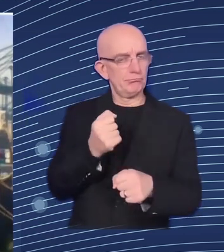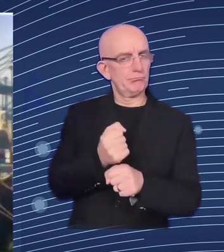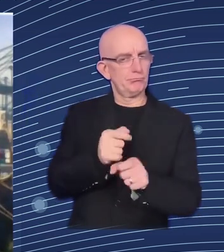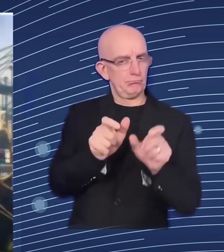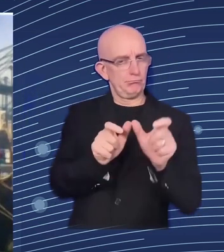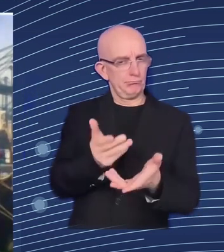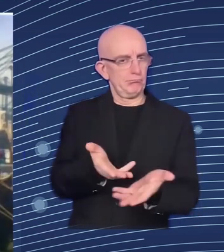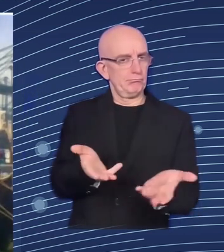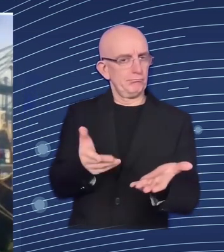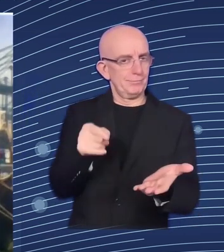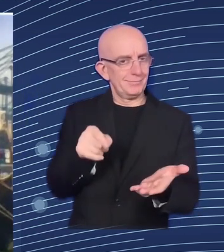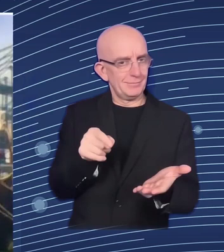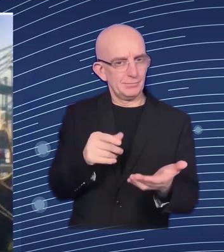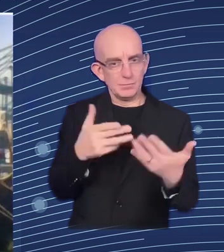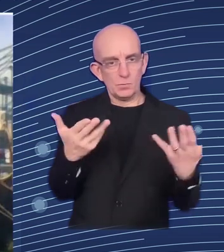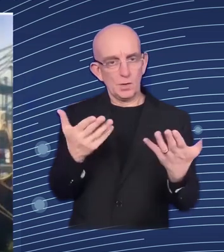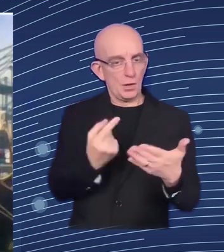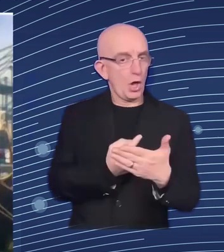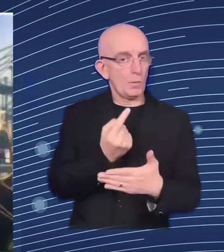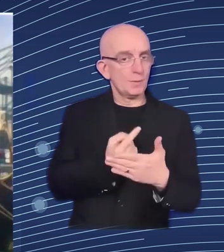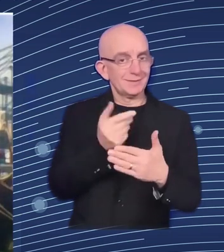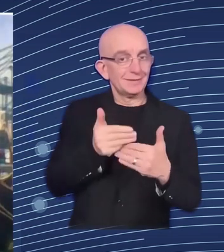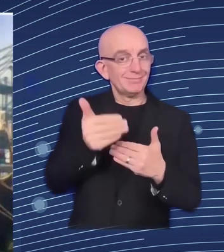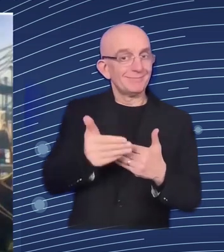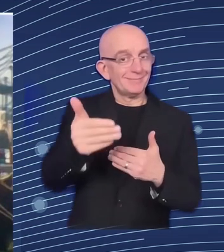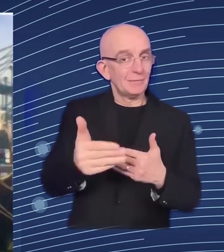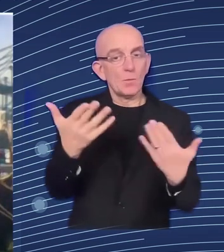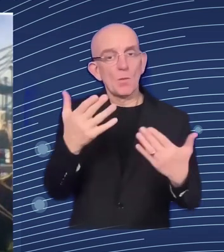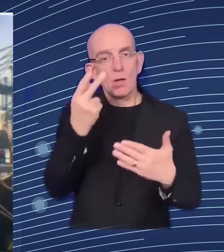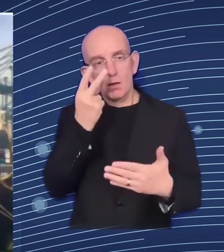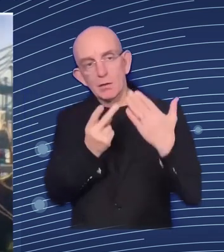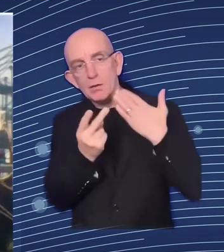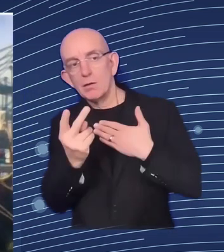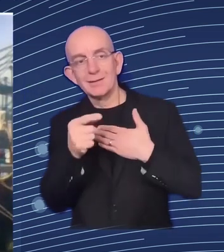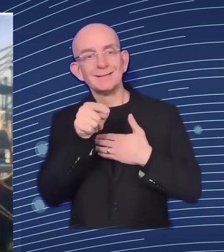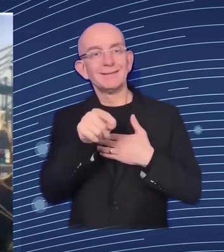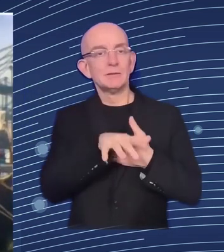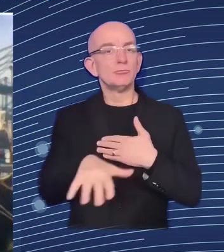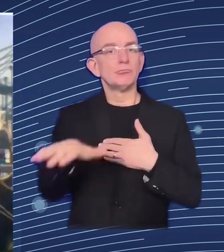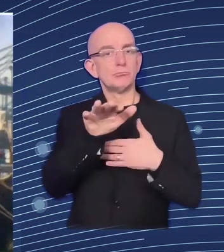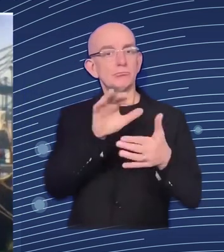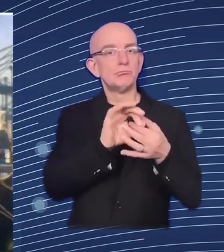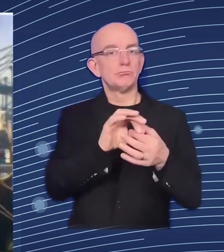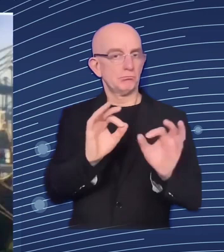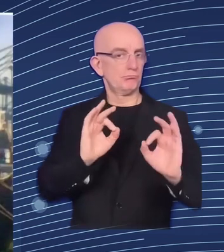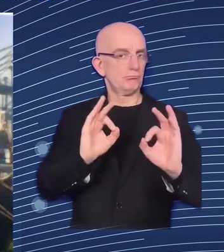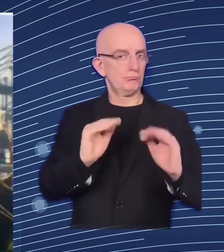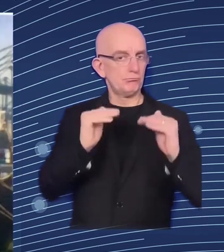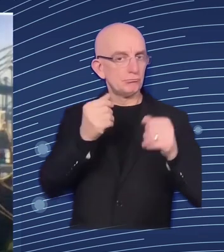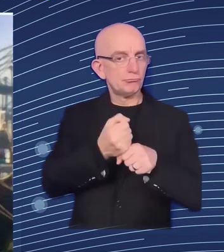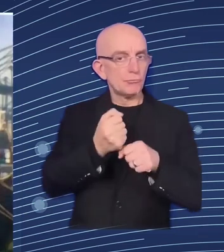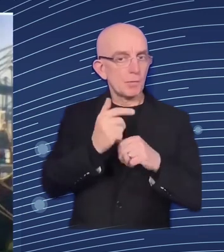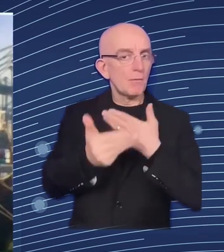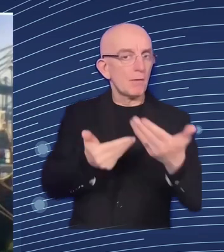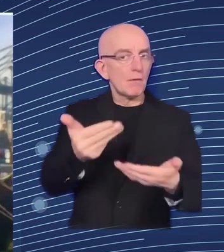value added jobs uh within ukraine thank you barbara for the opportunity to speak here i have to say uh that i